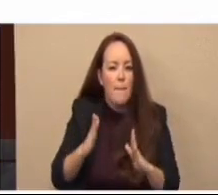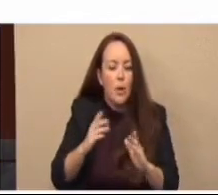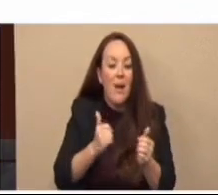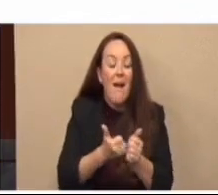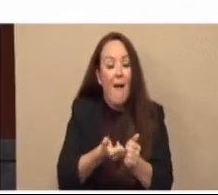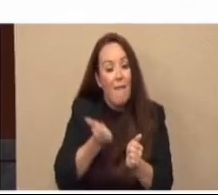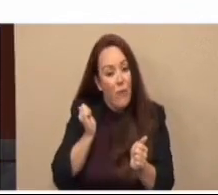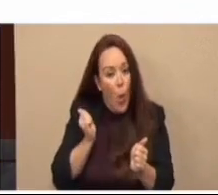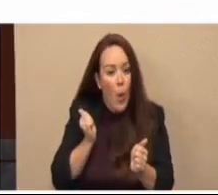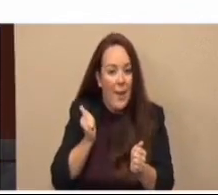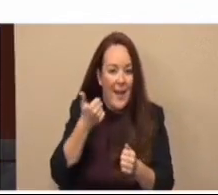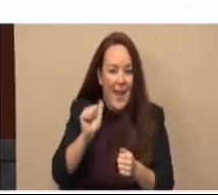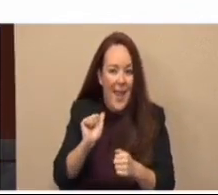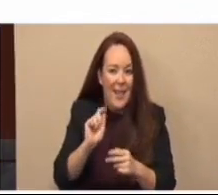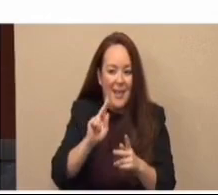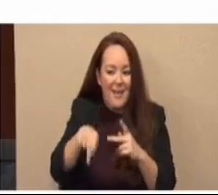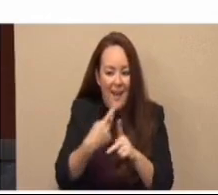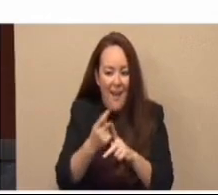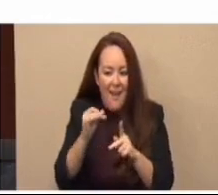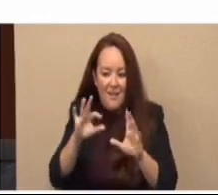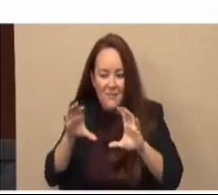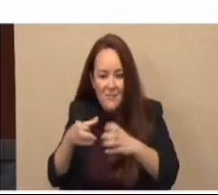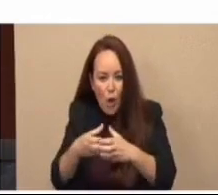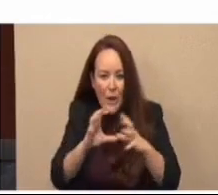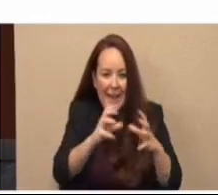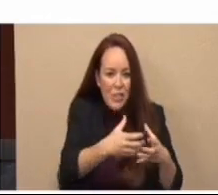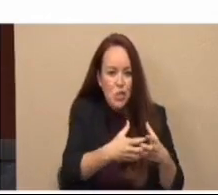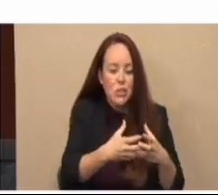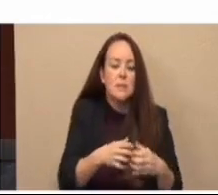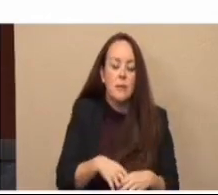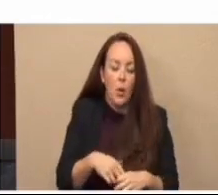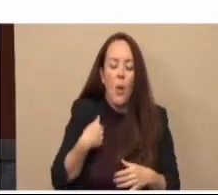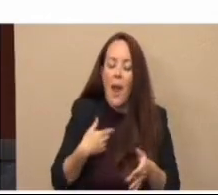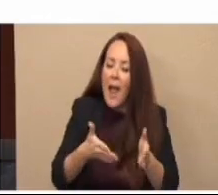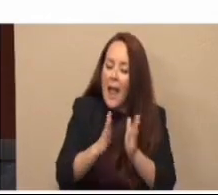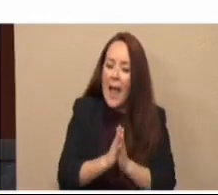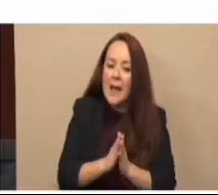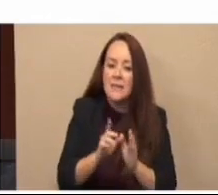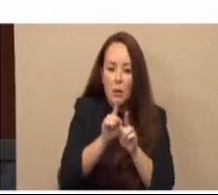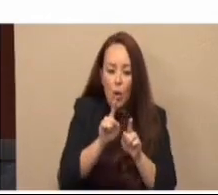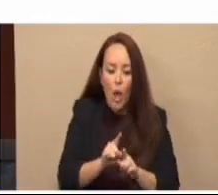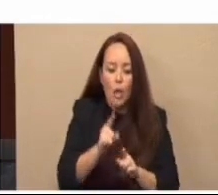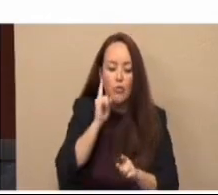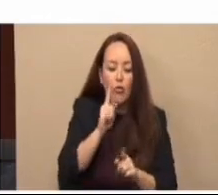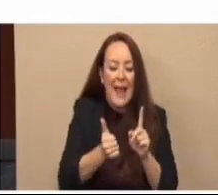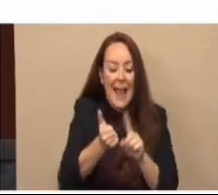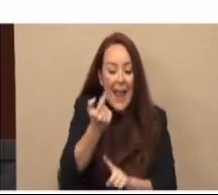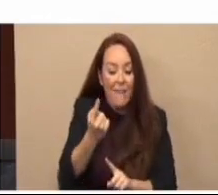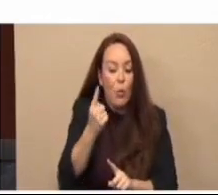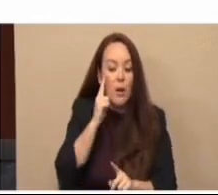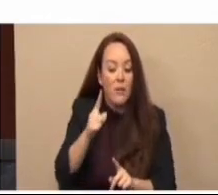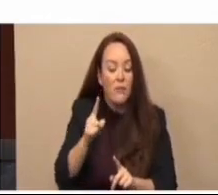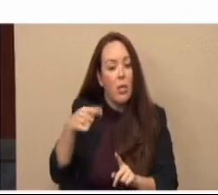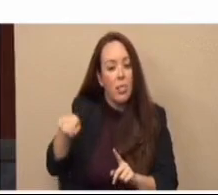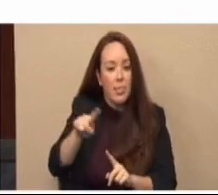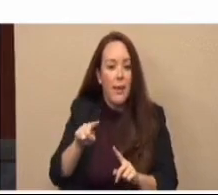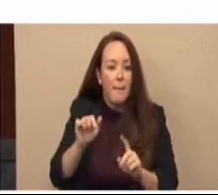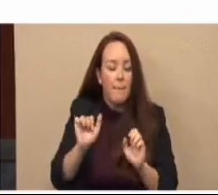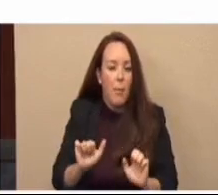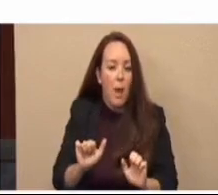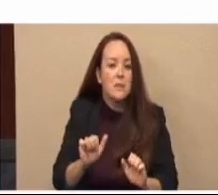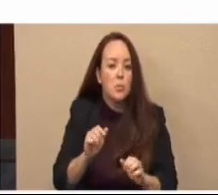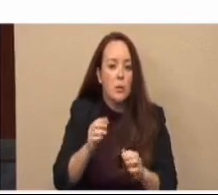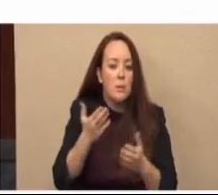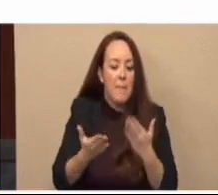avoid any congregation. We're also asking for everyone for the possibility of